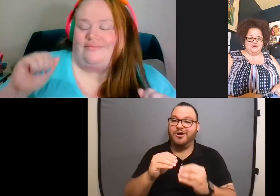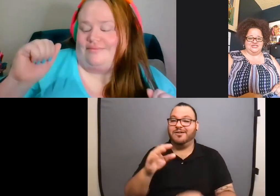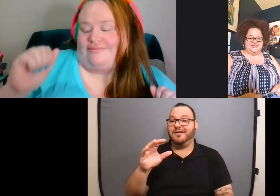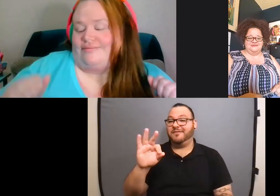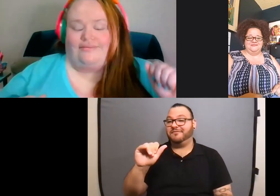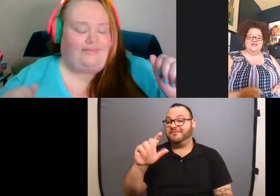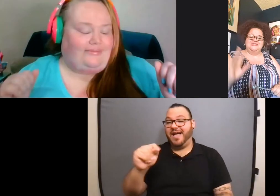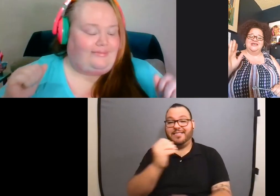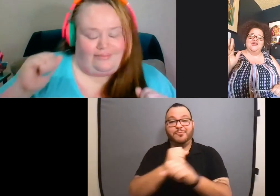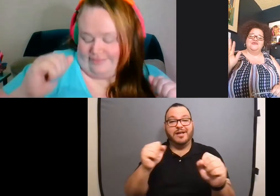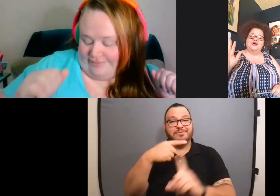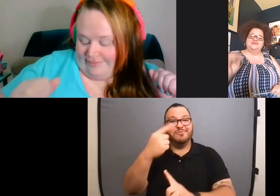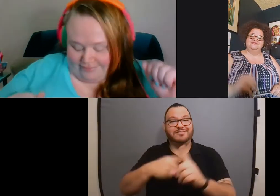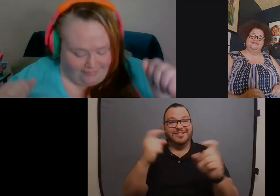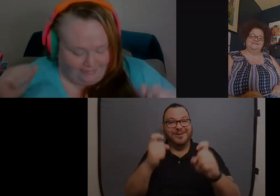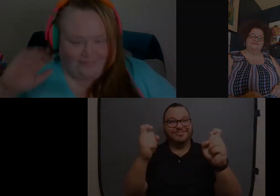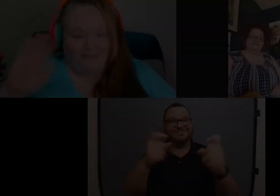celebration. Take care, everyone.